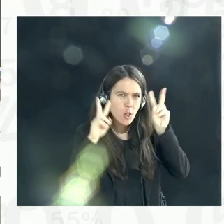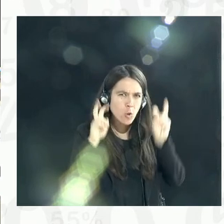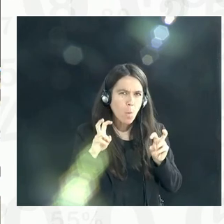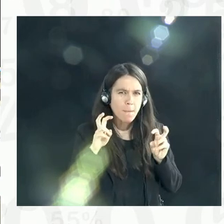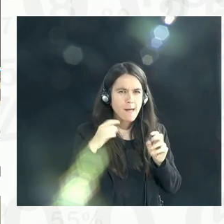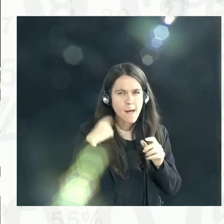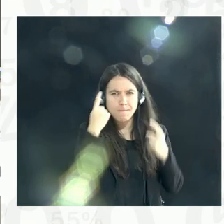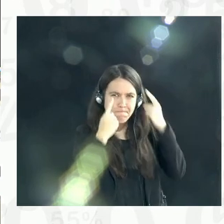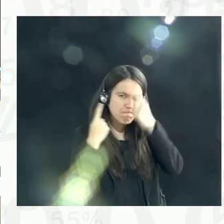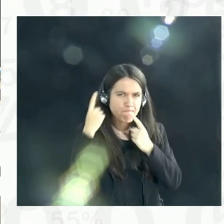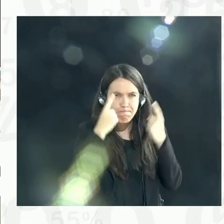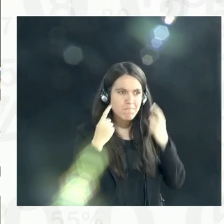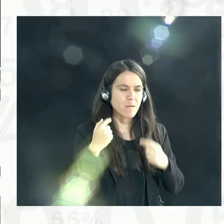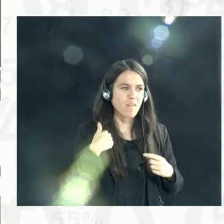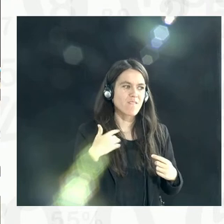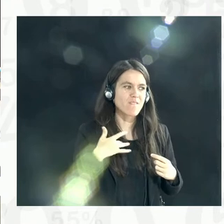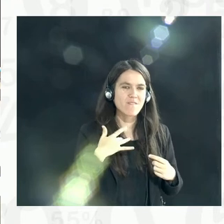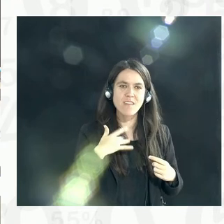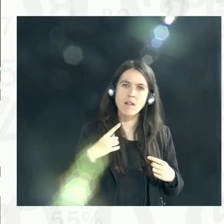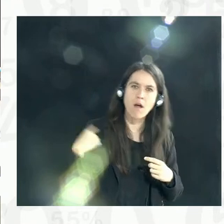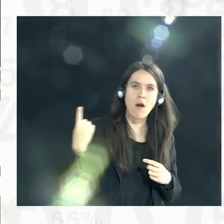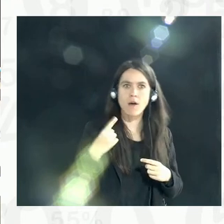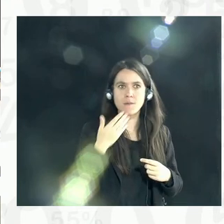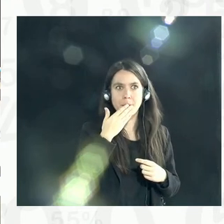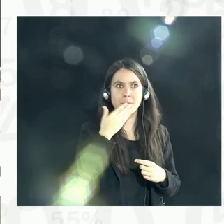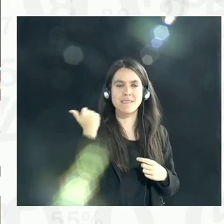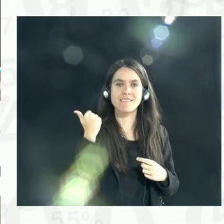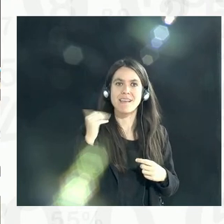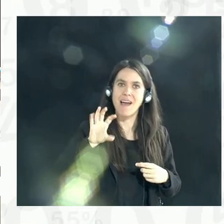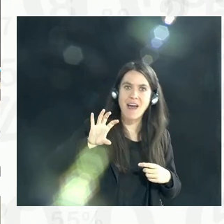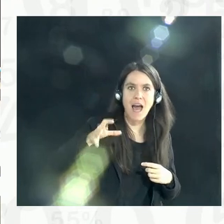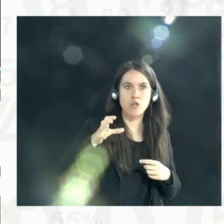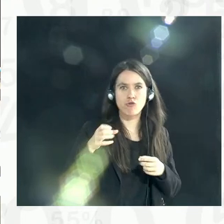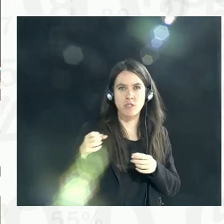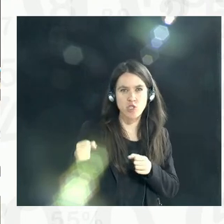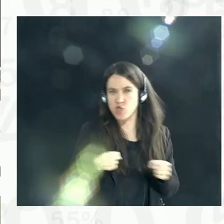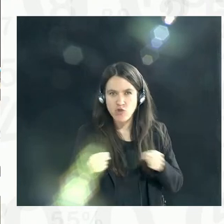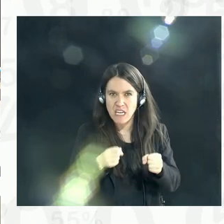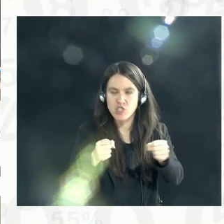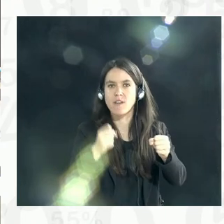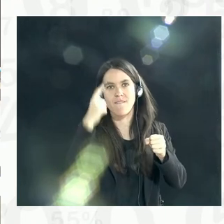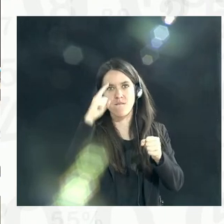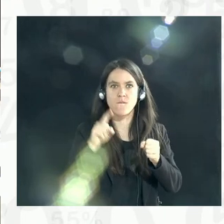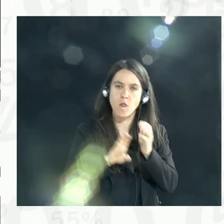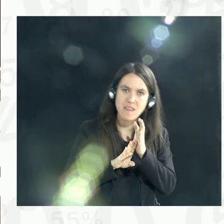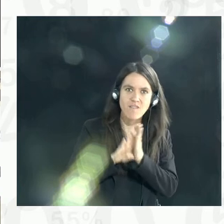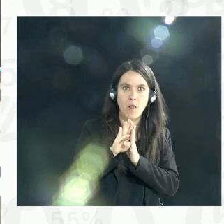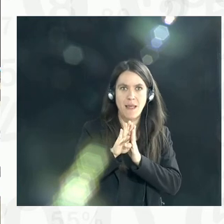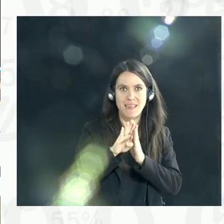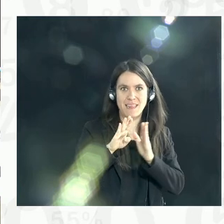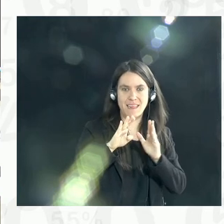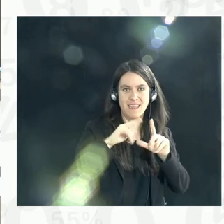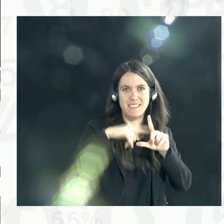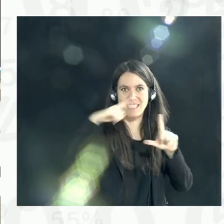for us, the basis is the national strategy for development of statistics. And then within